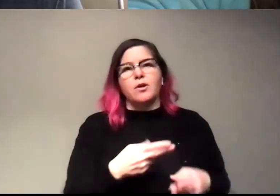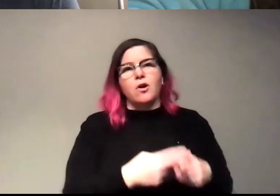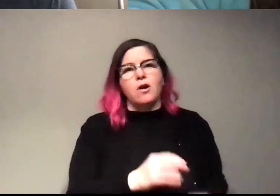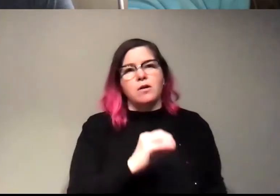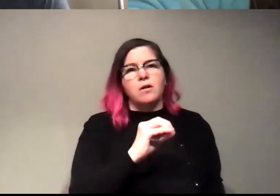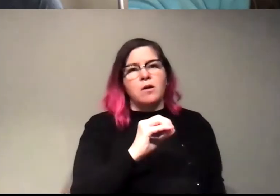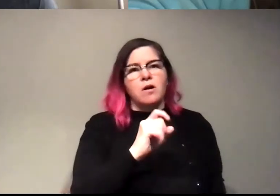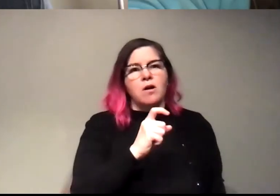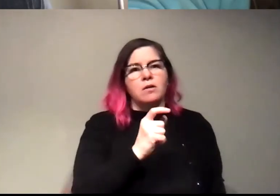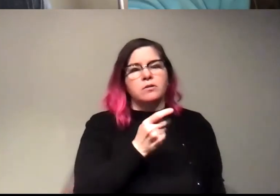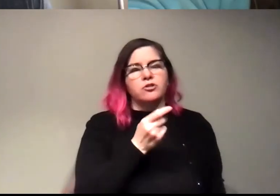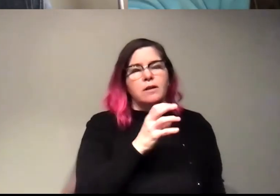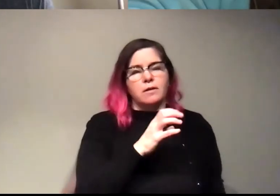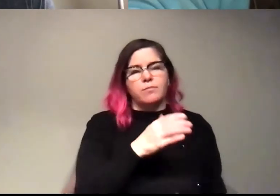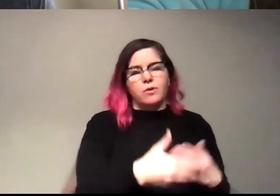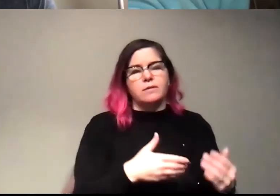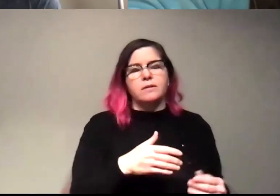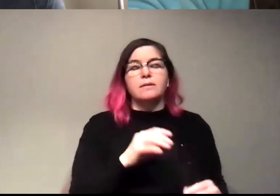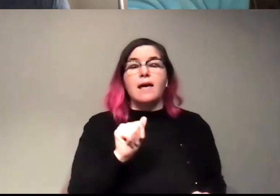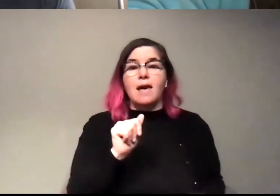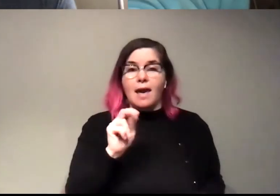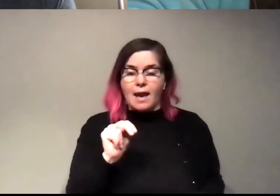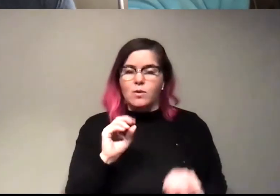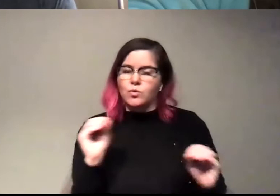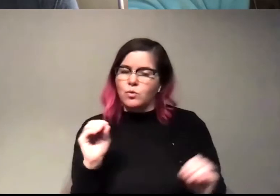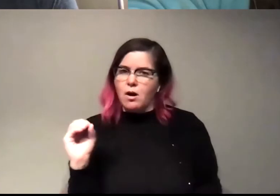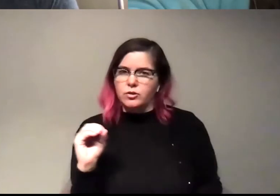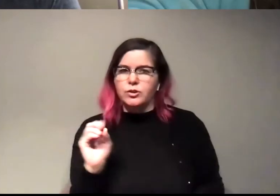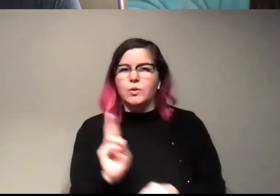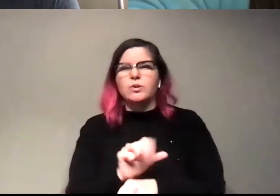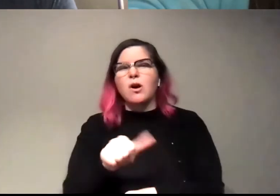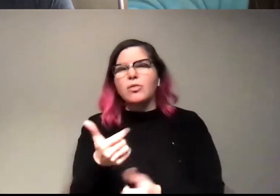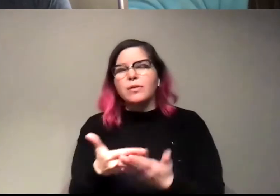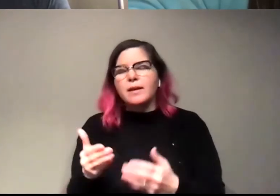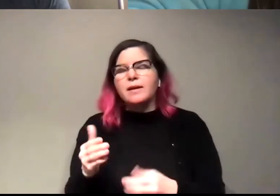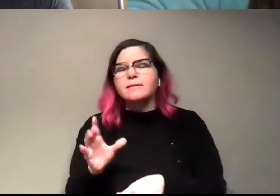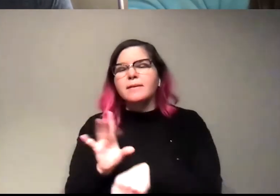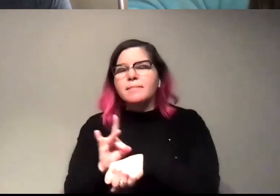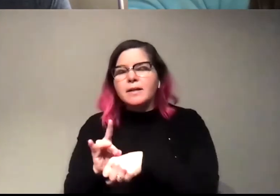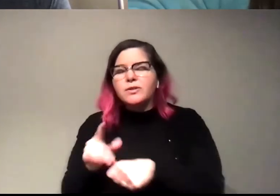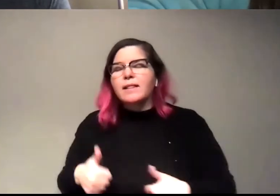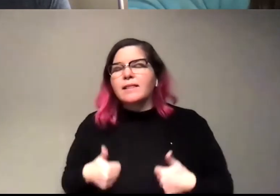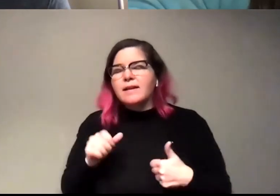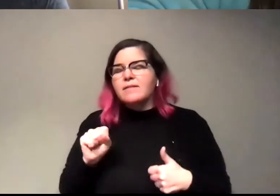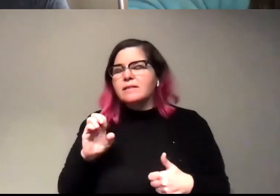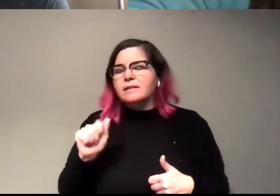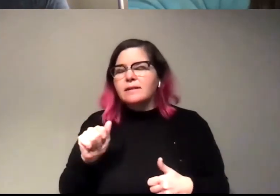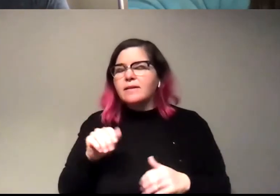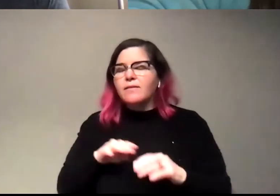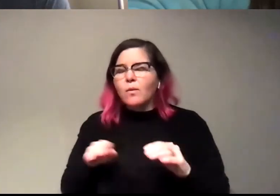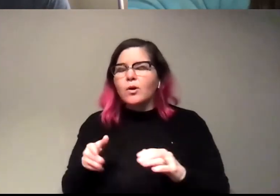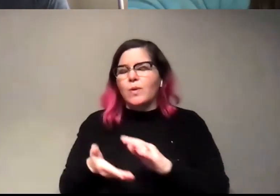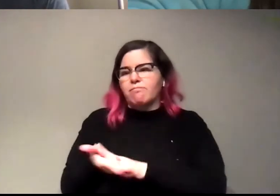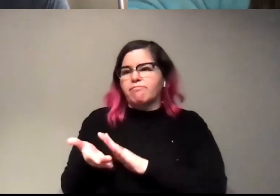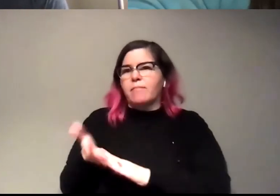process and anoxygenic processes is like other like things like bacteria that live in the seafloor and stuff have to power their metabolisms